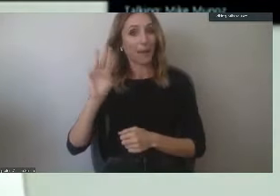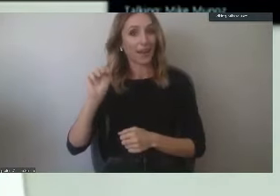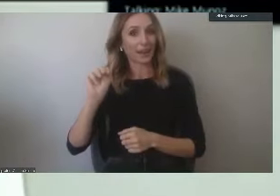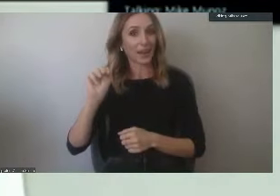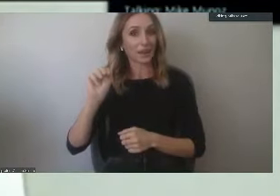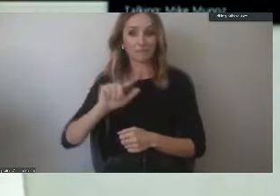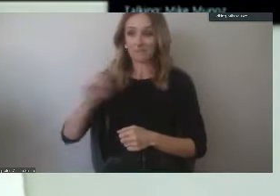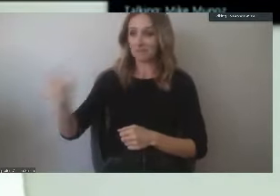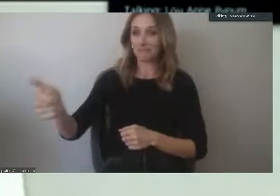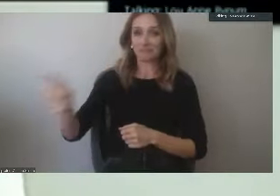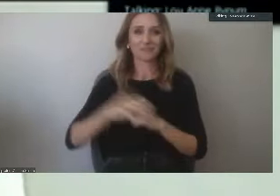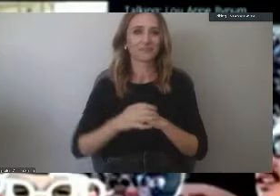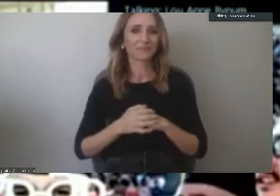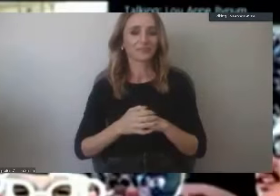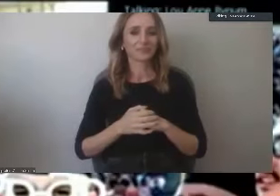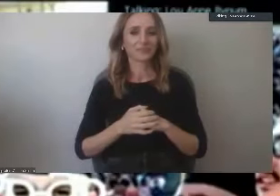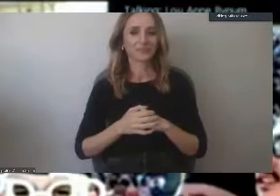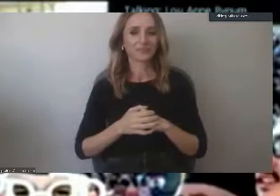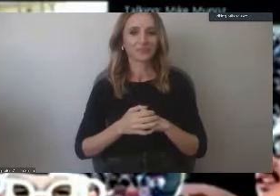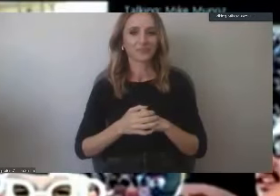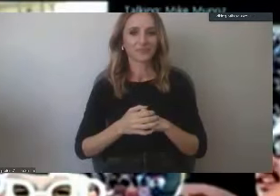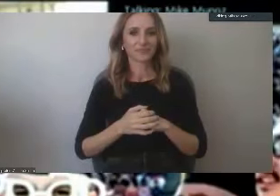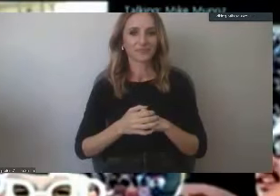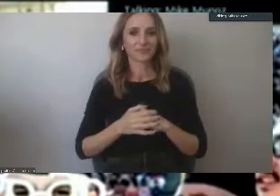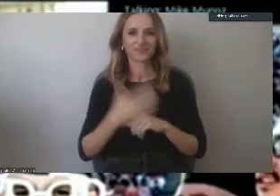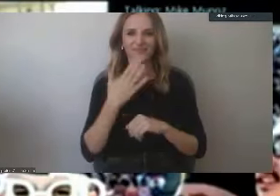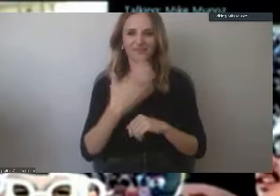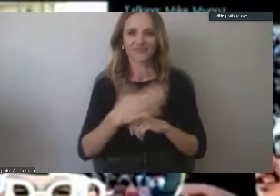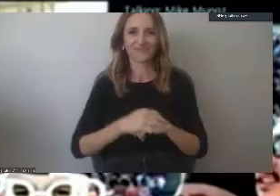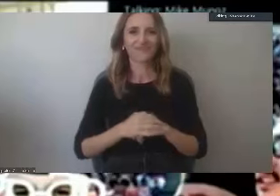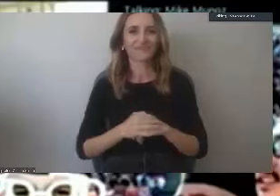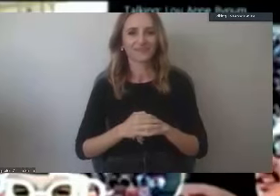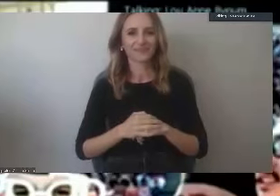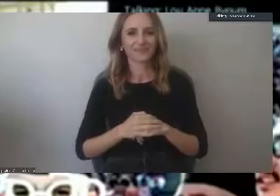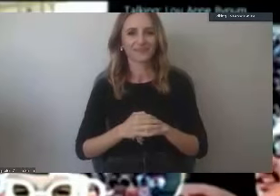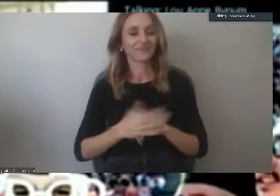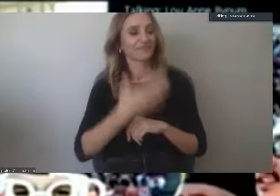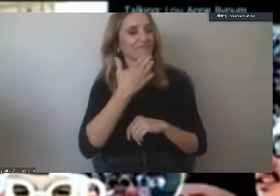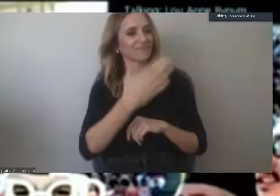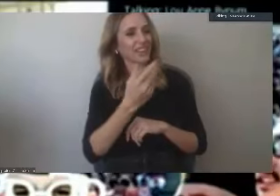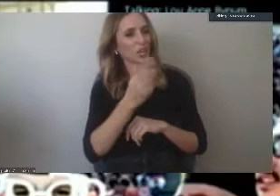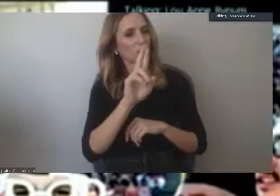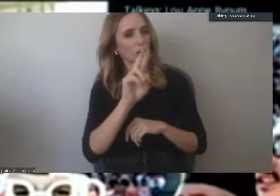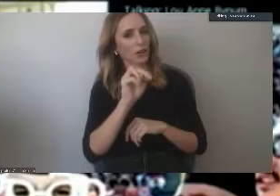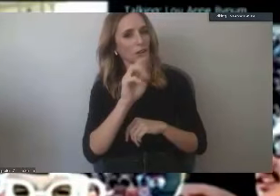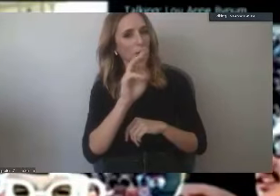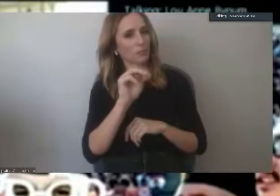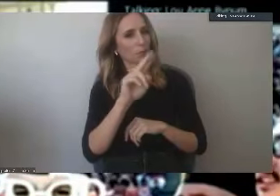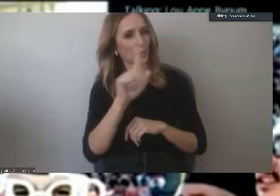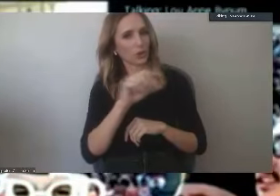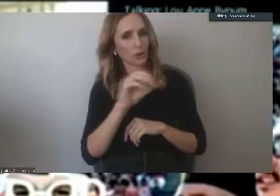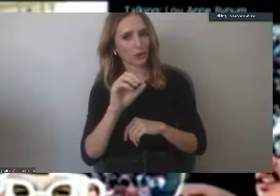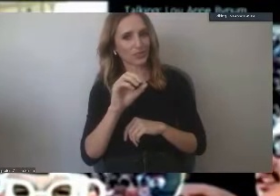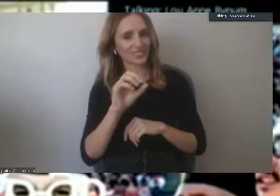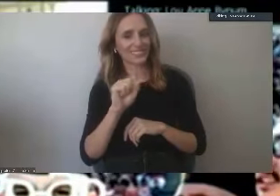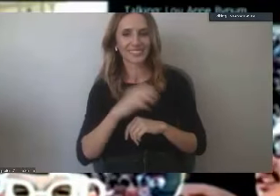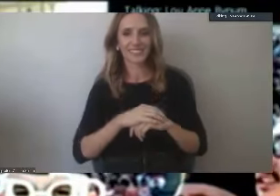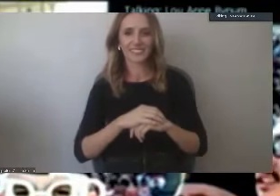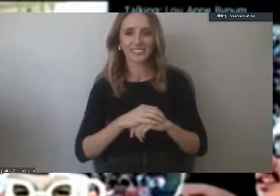questions that have been sent forward. Thank you. Thank you, Dr. Munoz. And thank you, Dr. Scott.